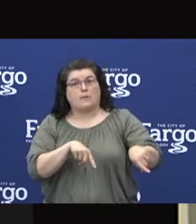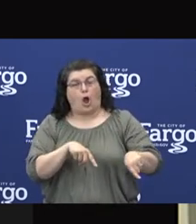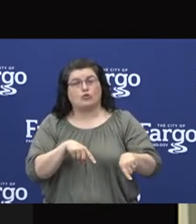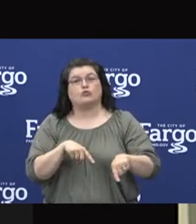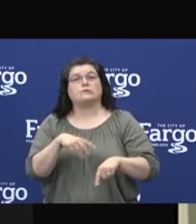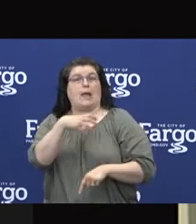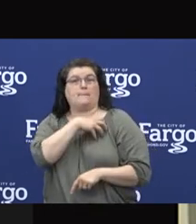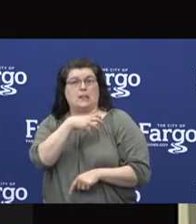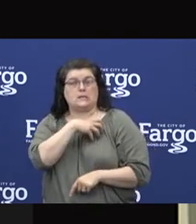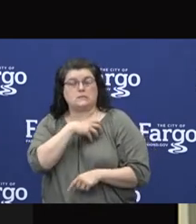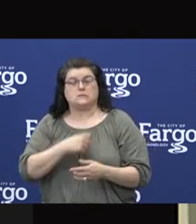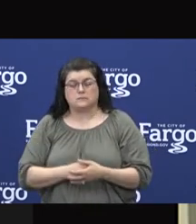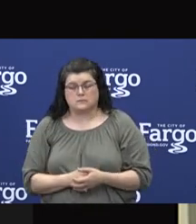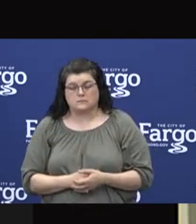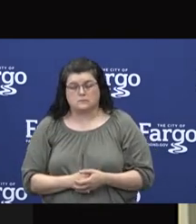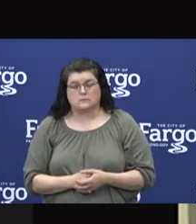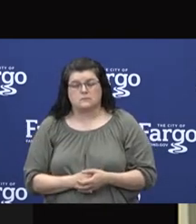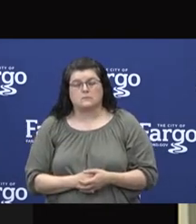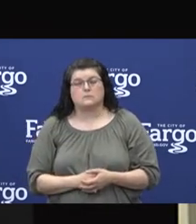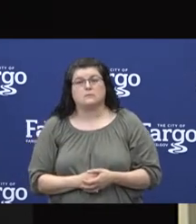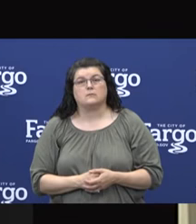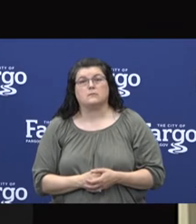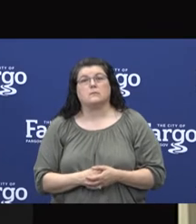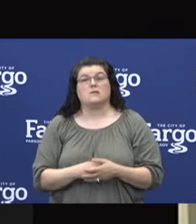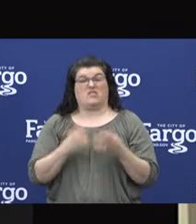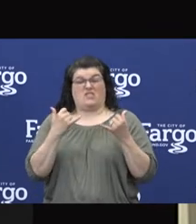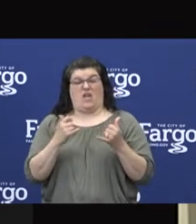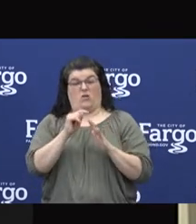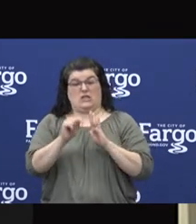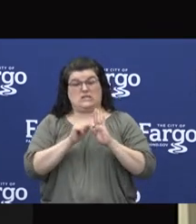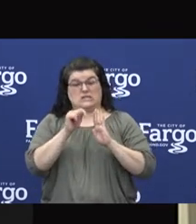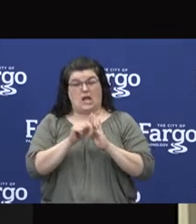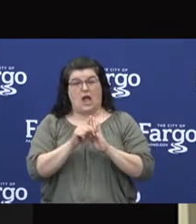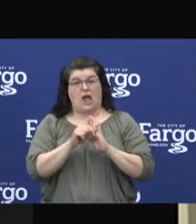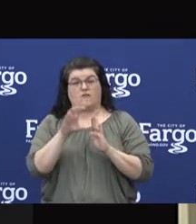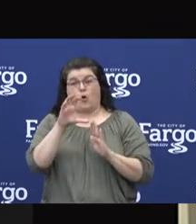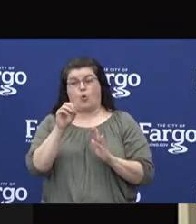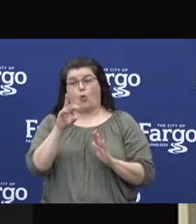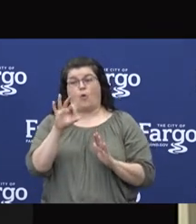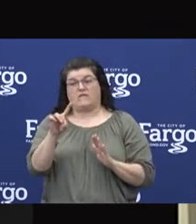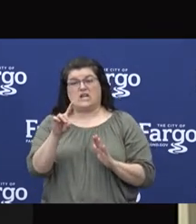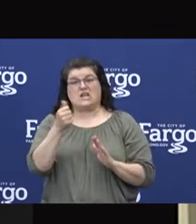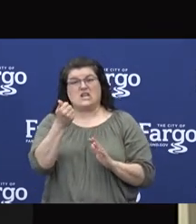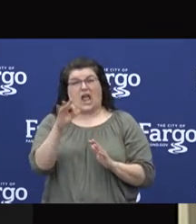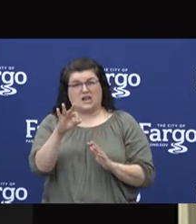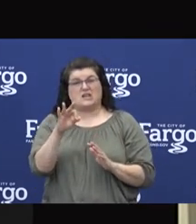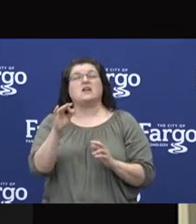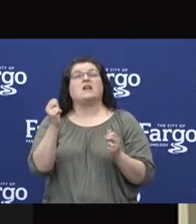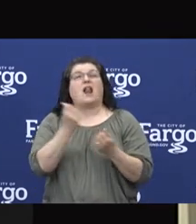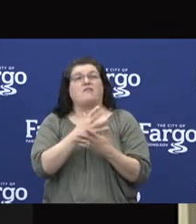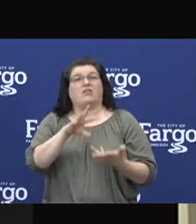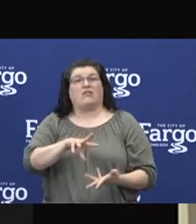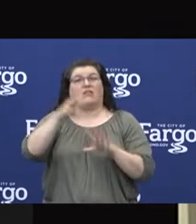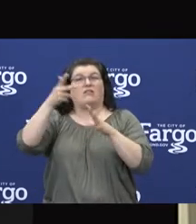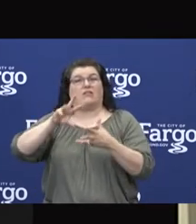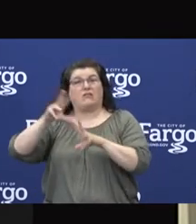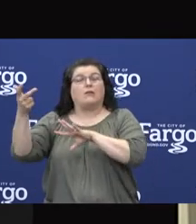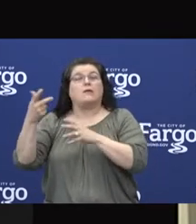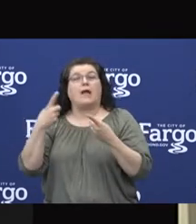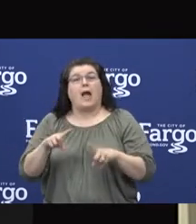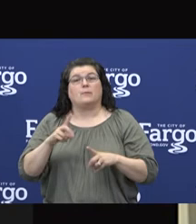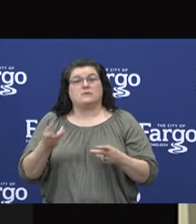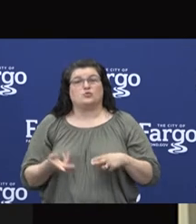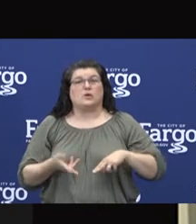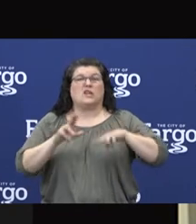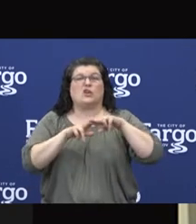enforcement agencies. During a time when COVID-19 and civic unrest have increased stressful situations, they continue